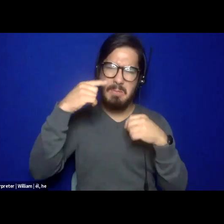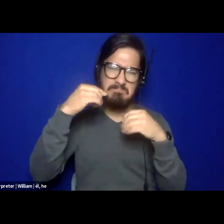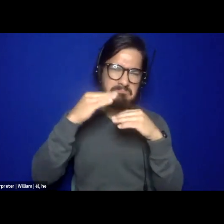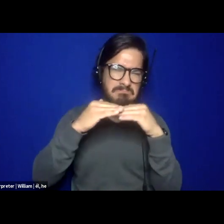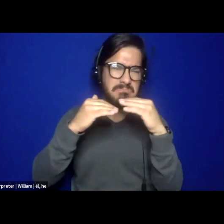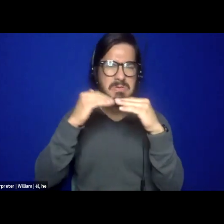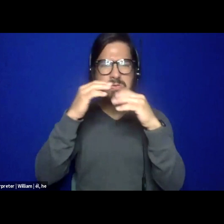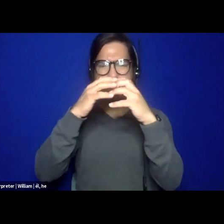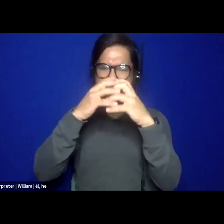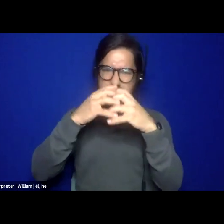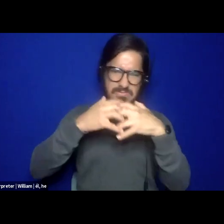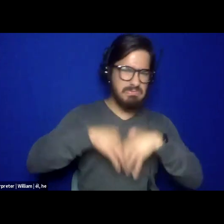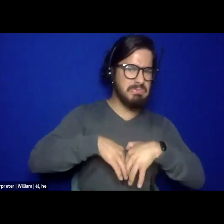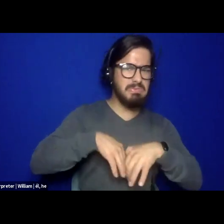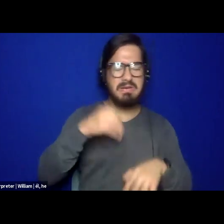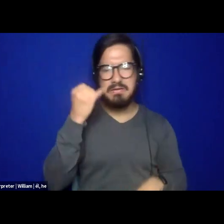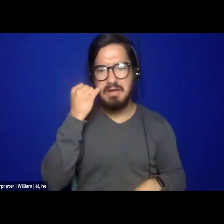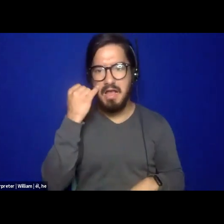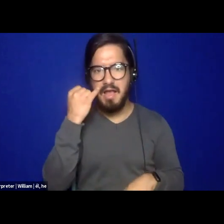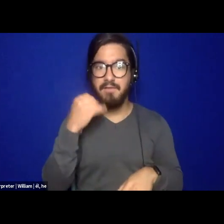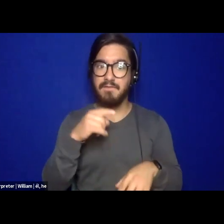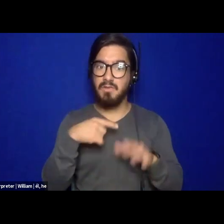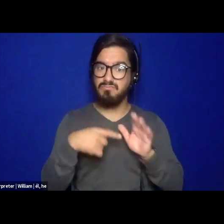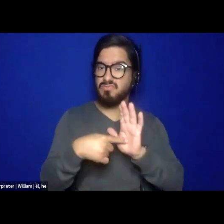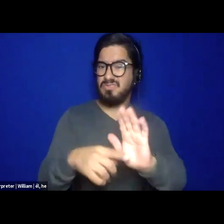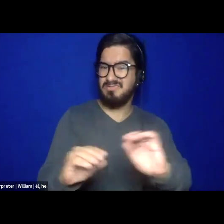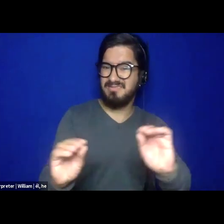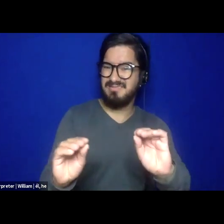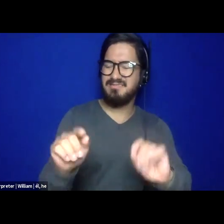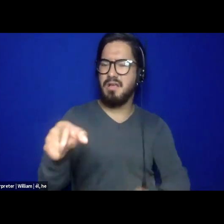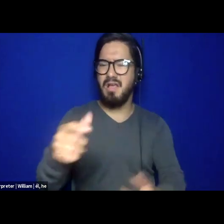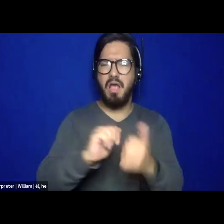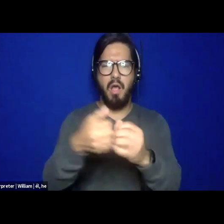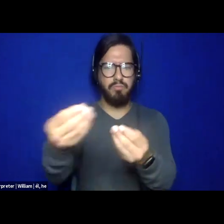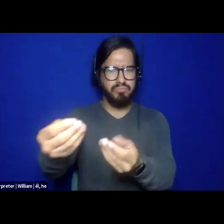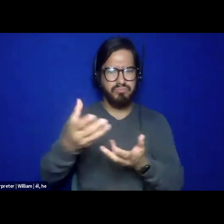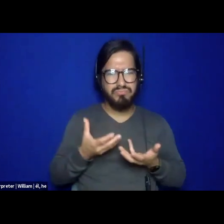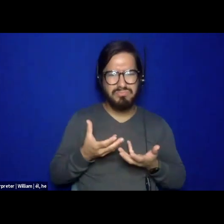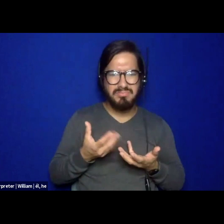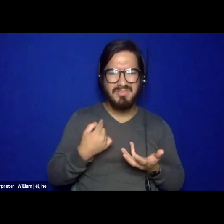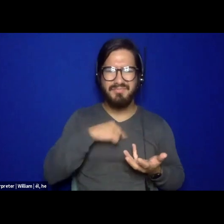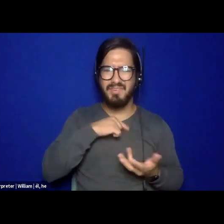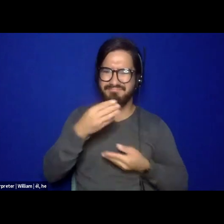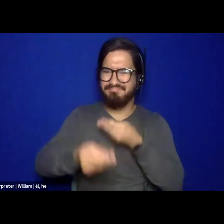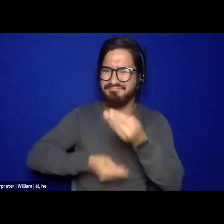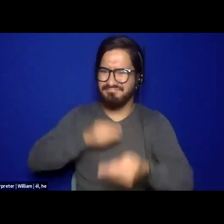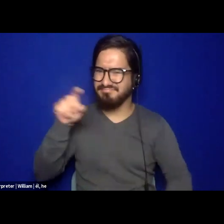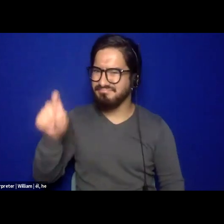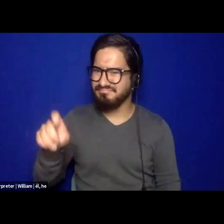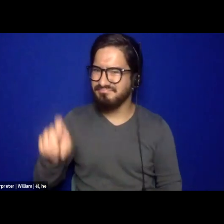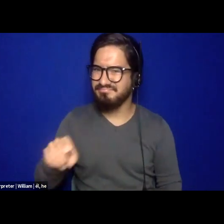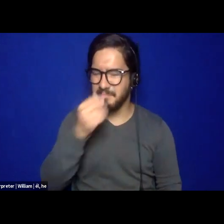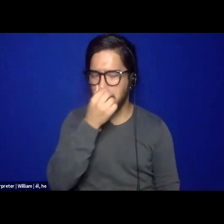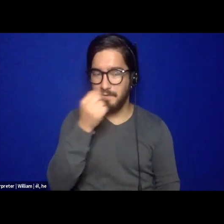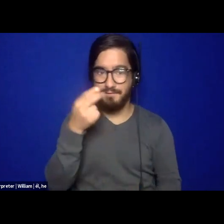Why should they give us anything? How can we help them to heal if we can't be true to ourselves, if we can't be honest with our own stuff? And